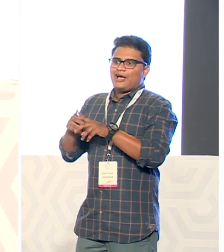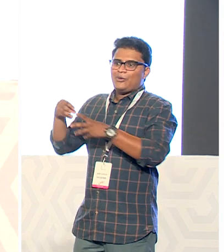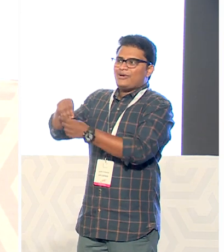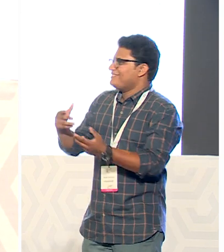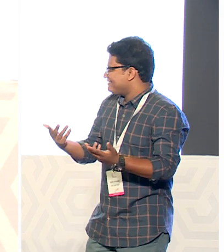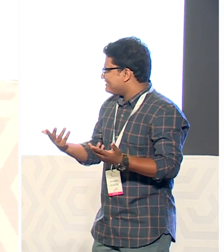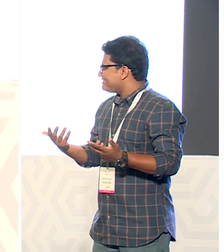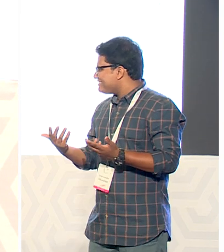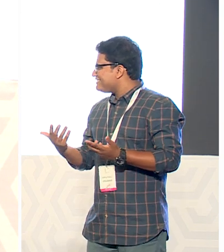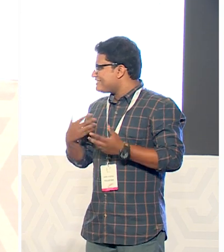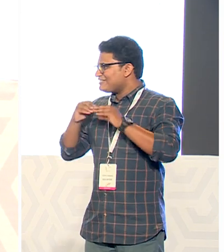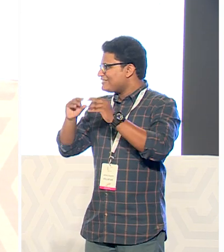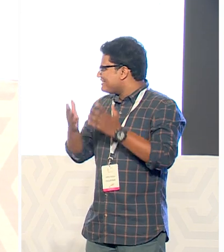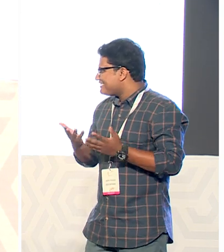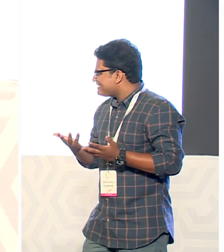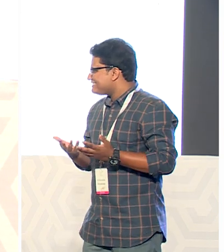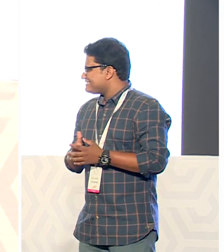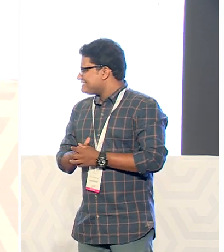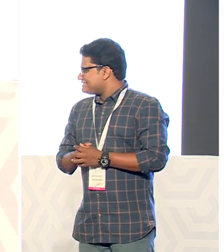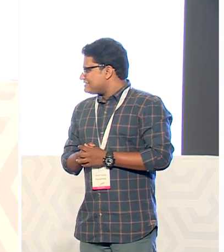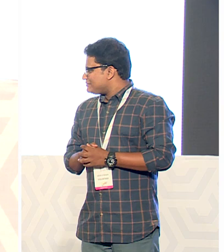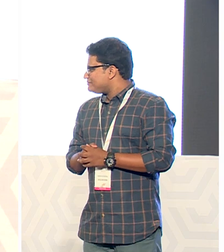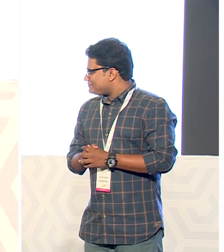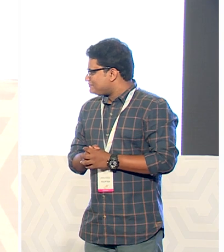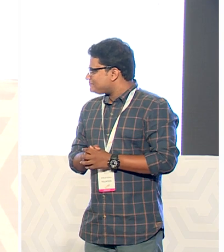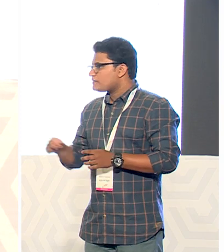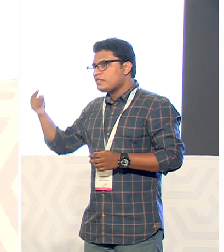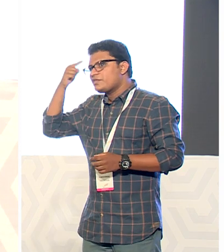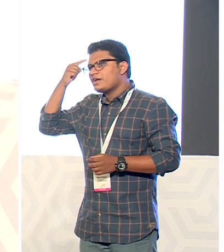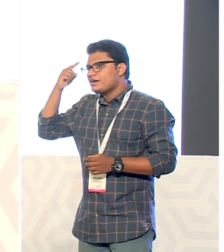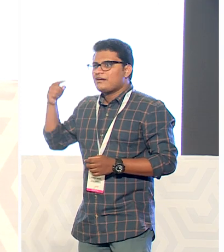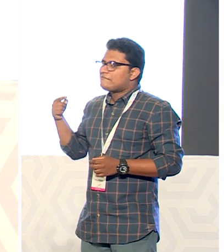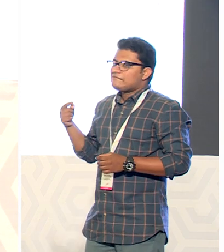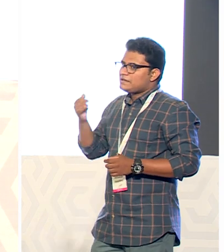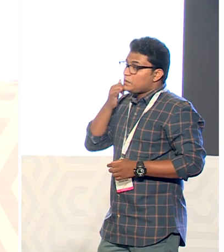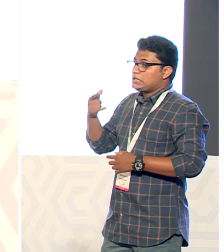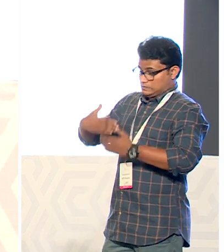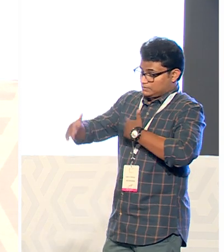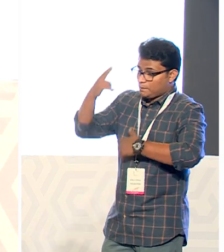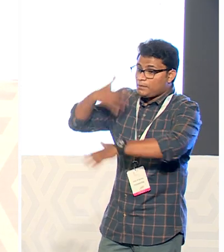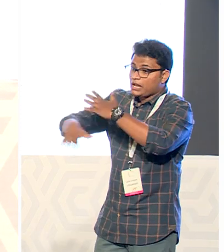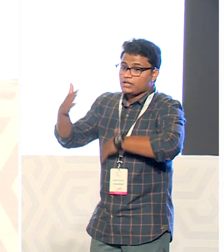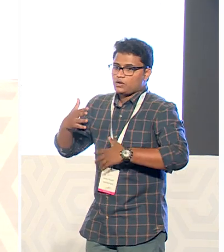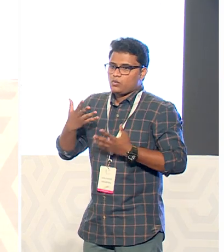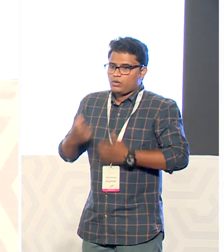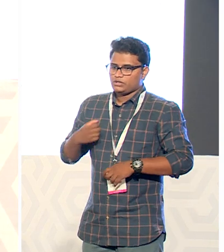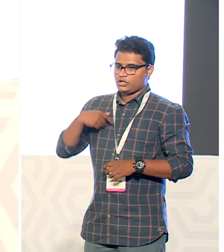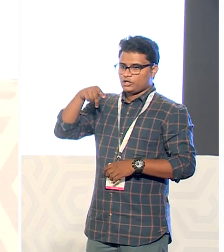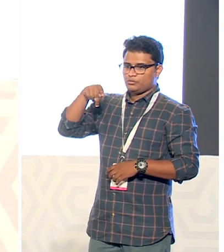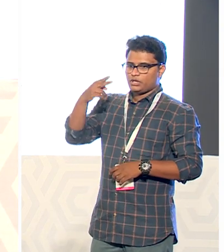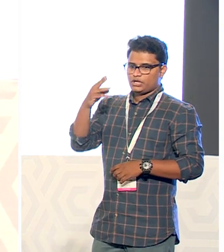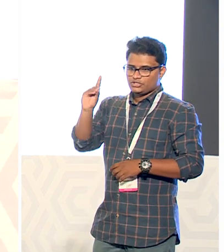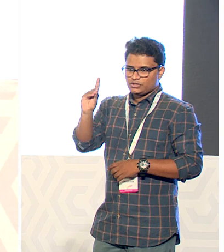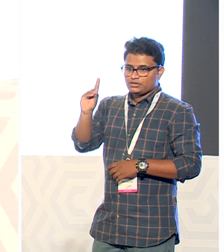I have a pretty long way to go so my plan is a PhD in genetics